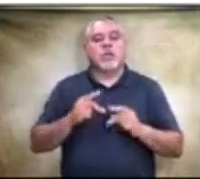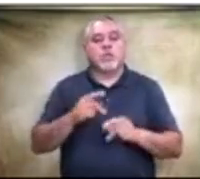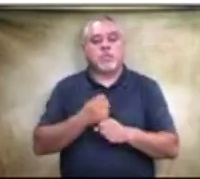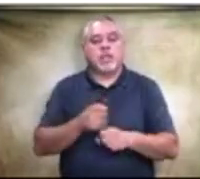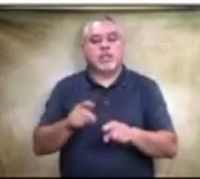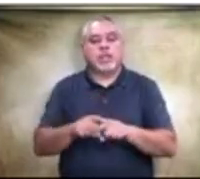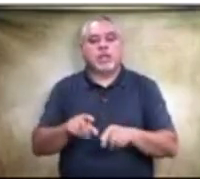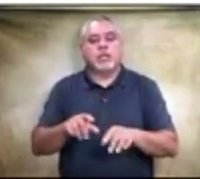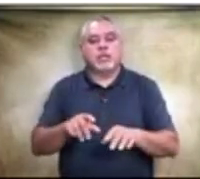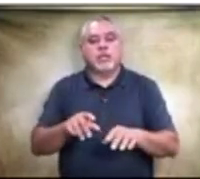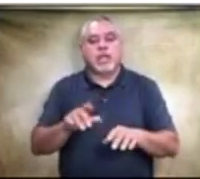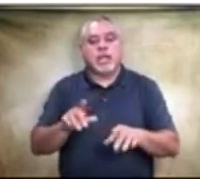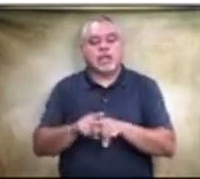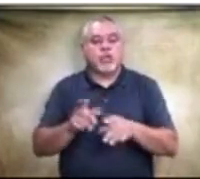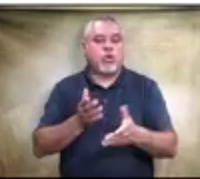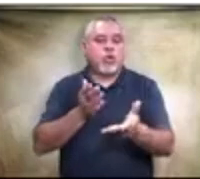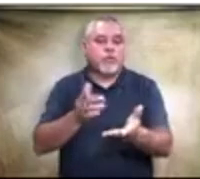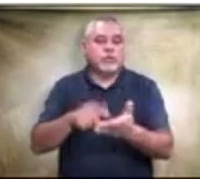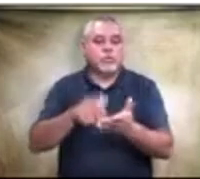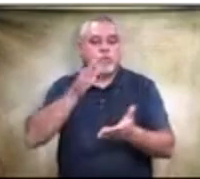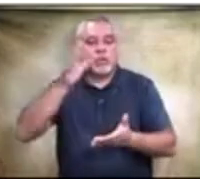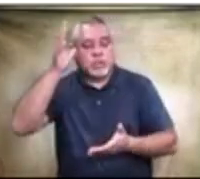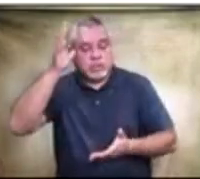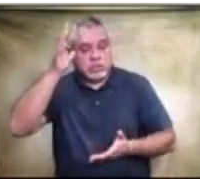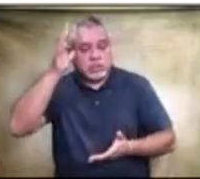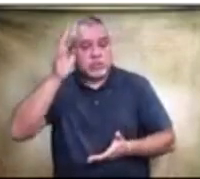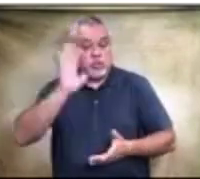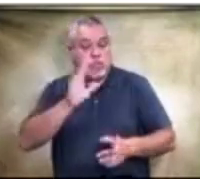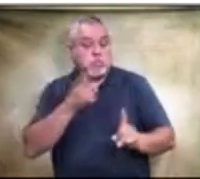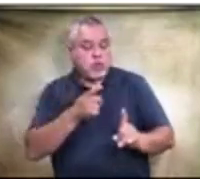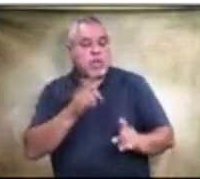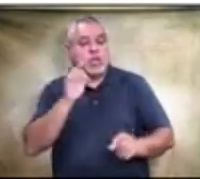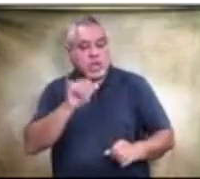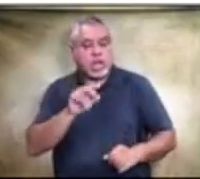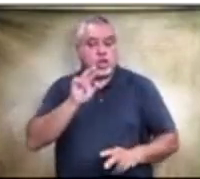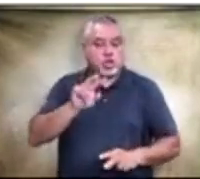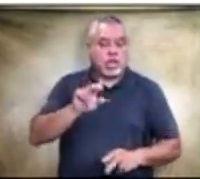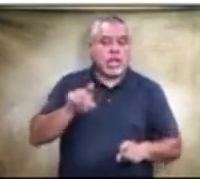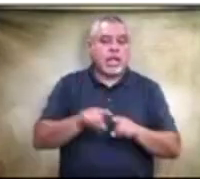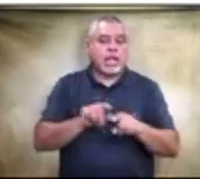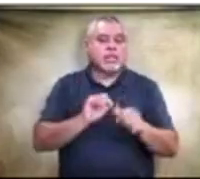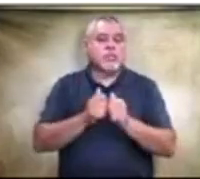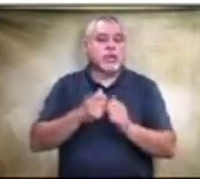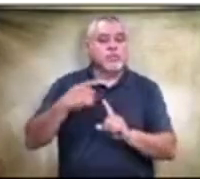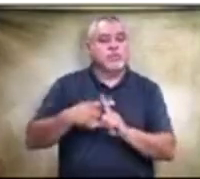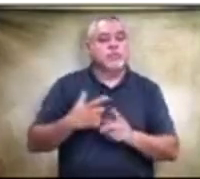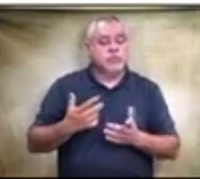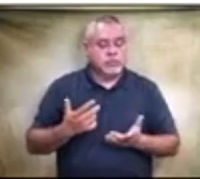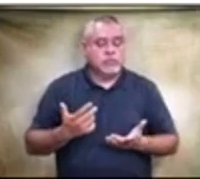for our parents. So, to your point, sir, yes, it can be seen as a competitive edge because there are some